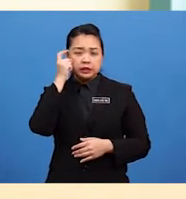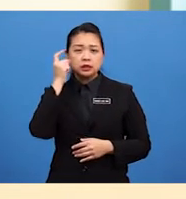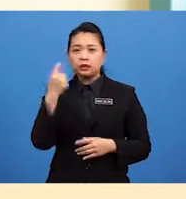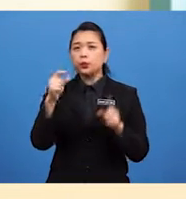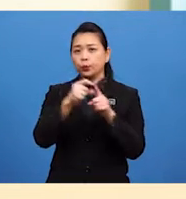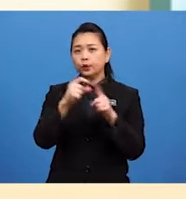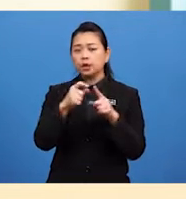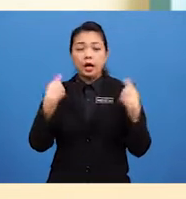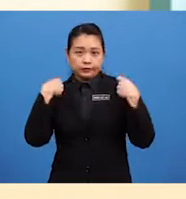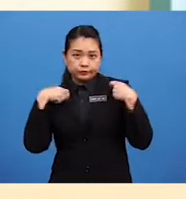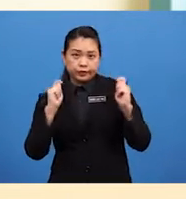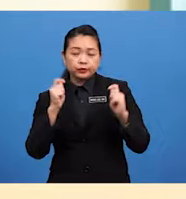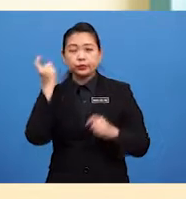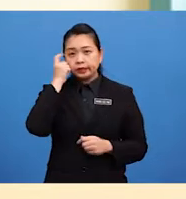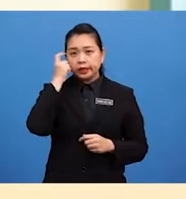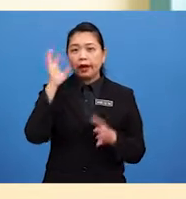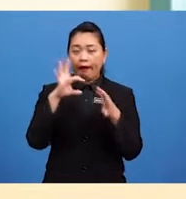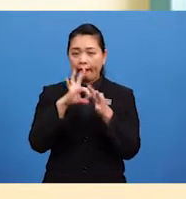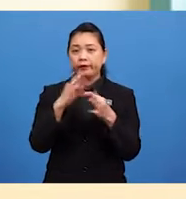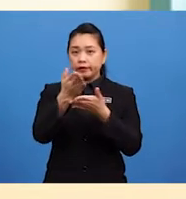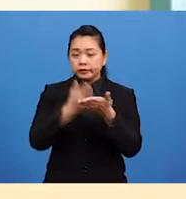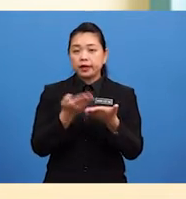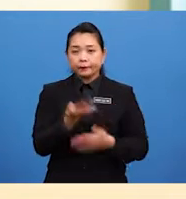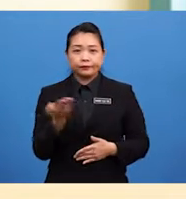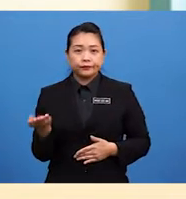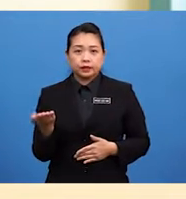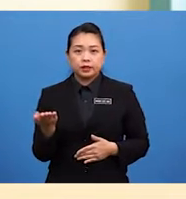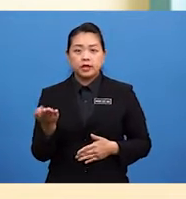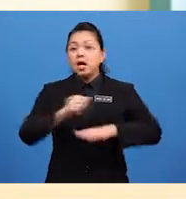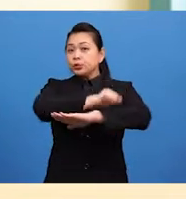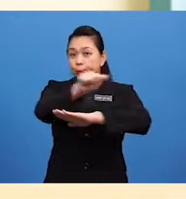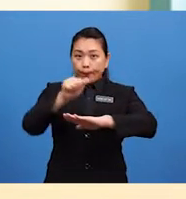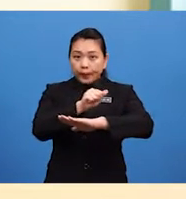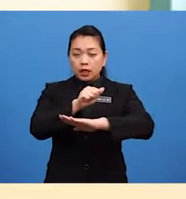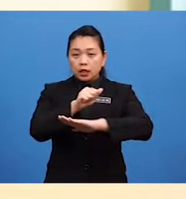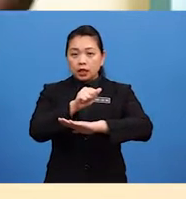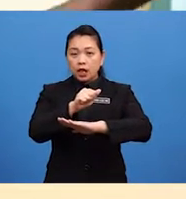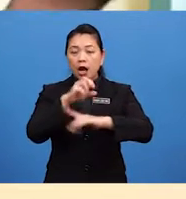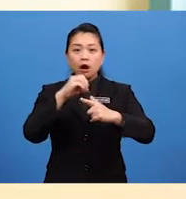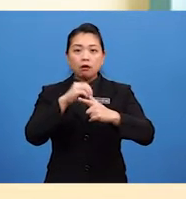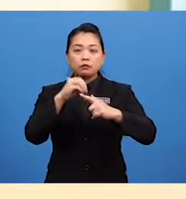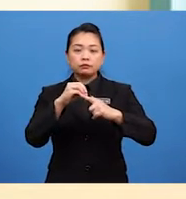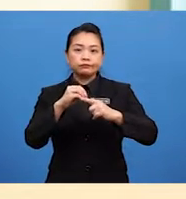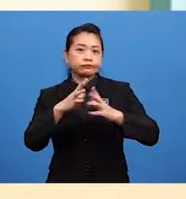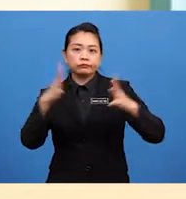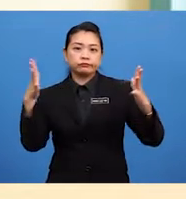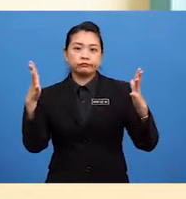Try to think Of Something Super Or Superior